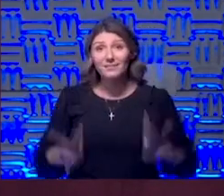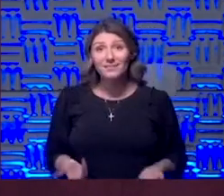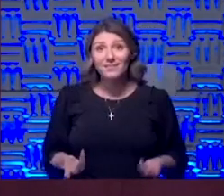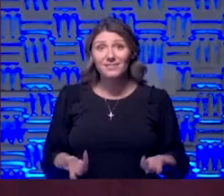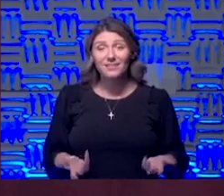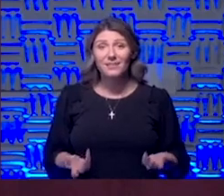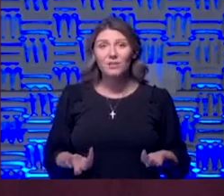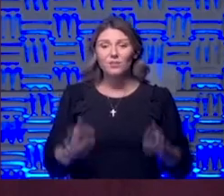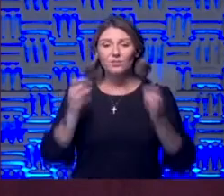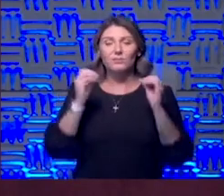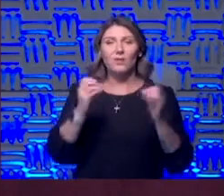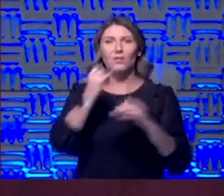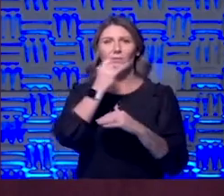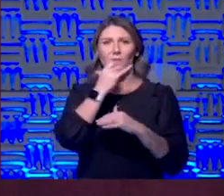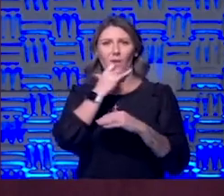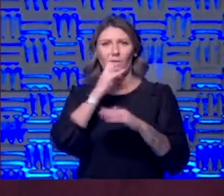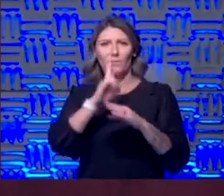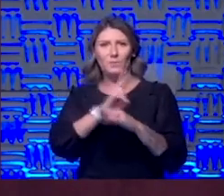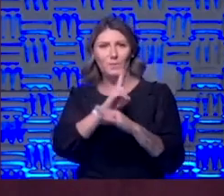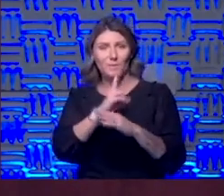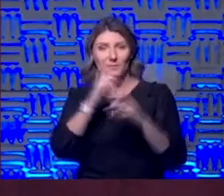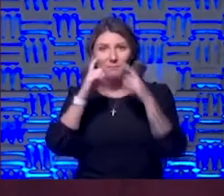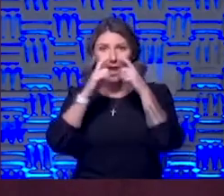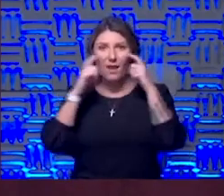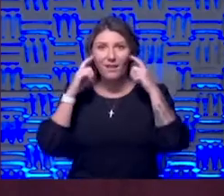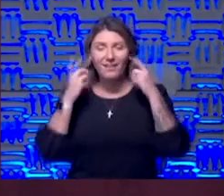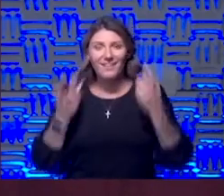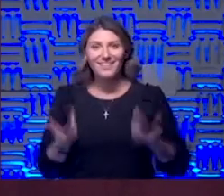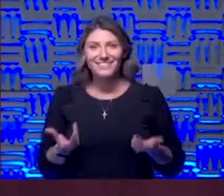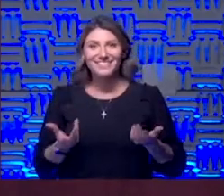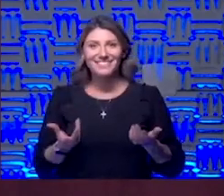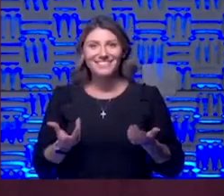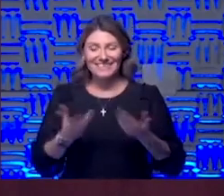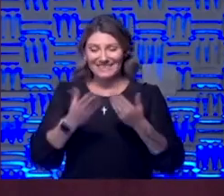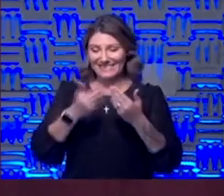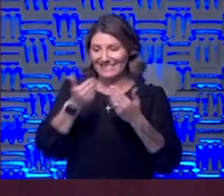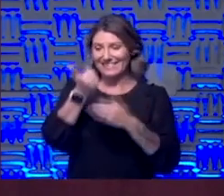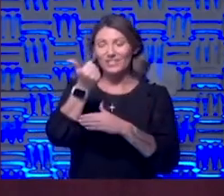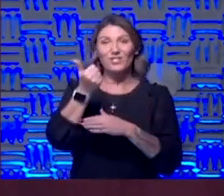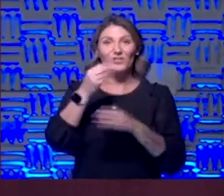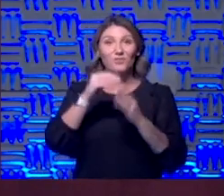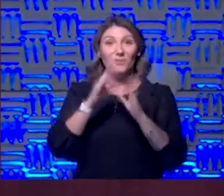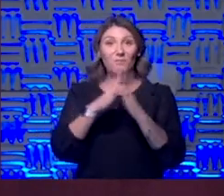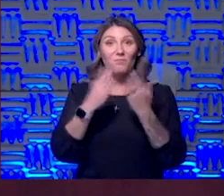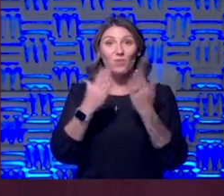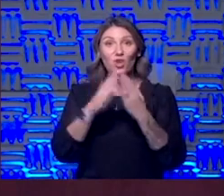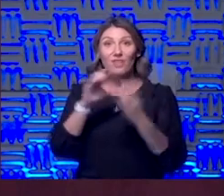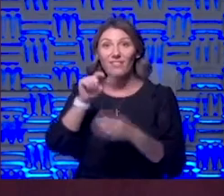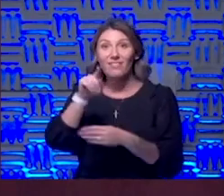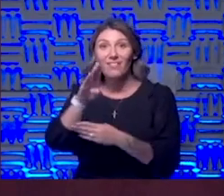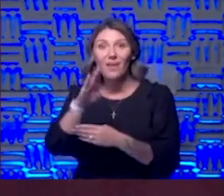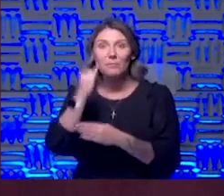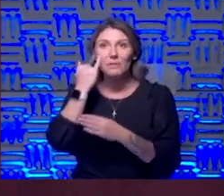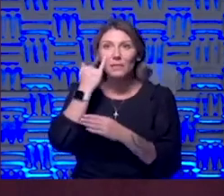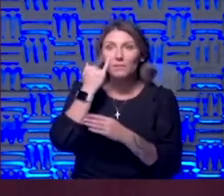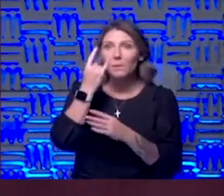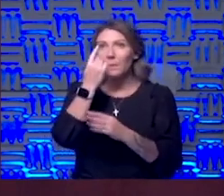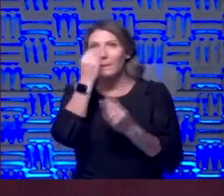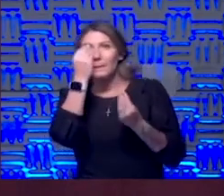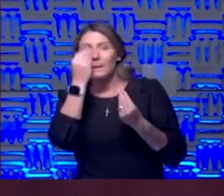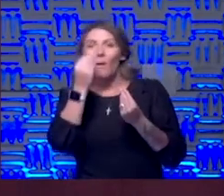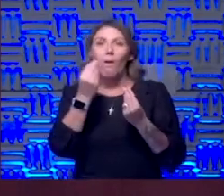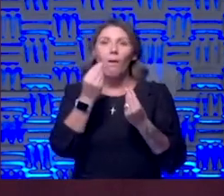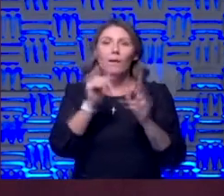nothing wrong of wearing a mask and it's easier in a book club right even if you think you do do some